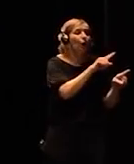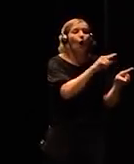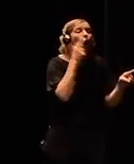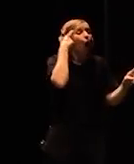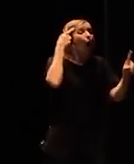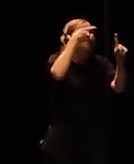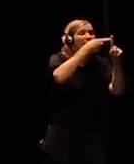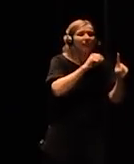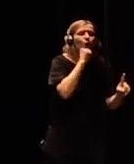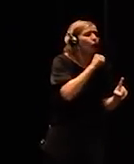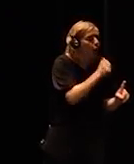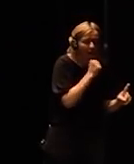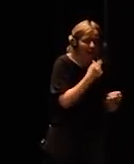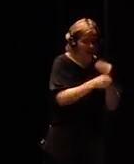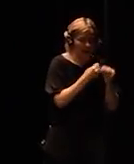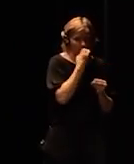anything